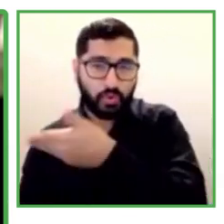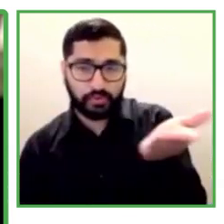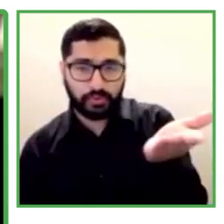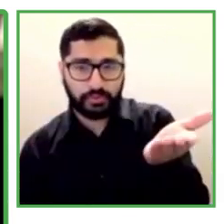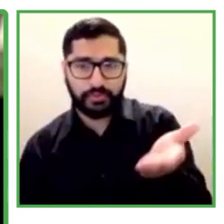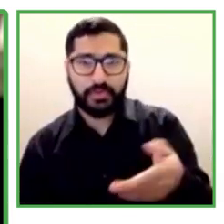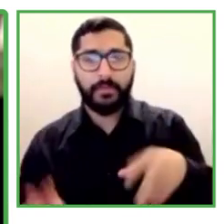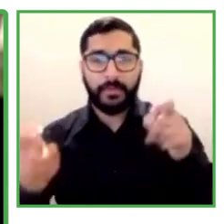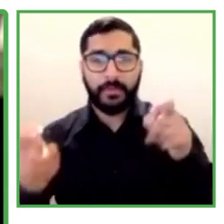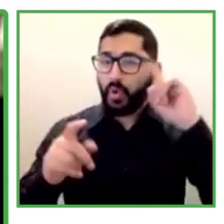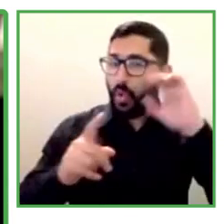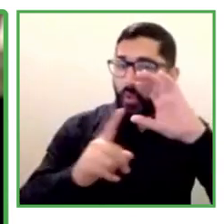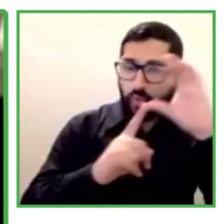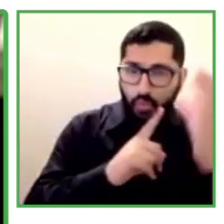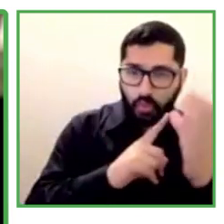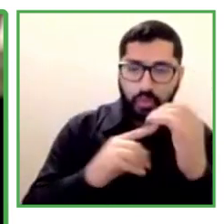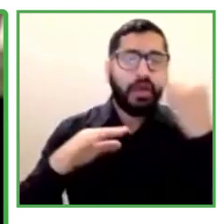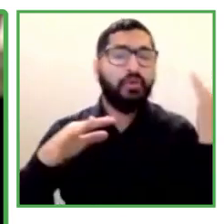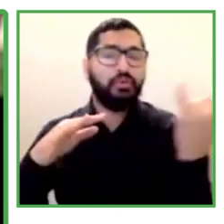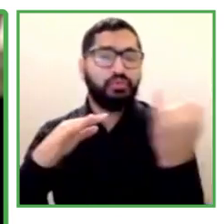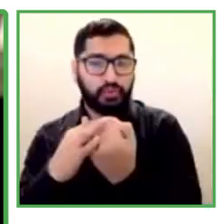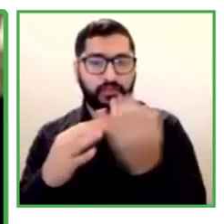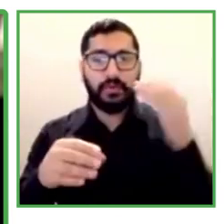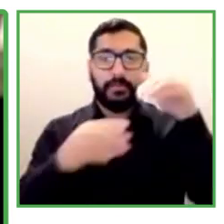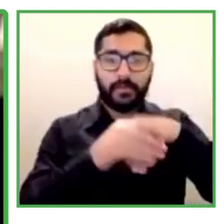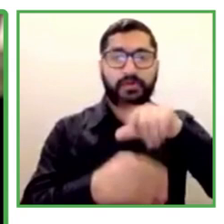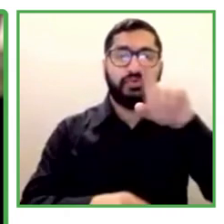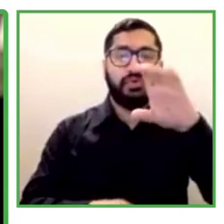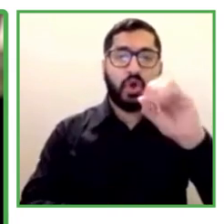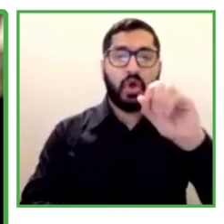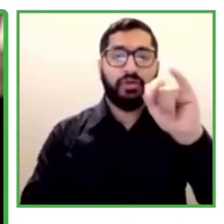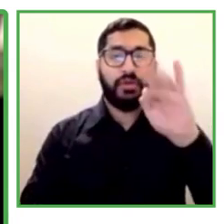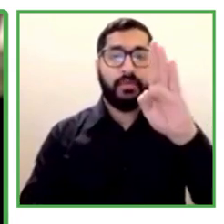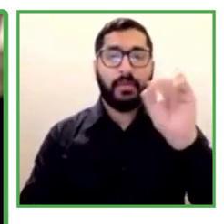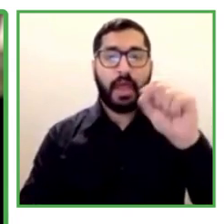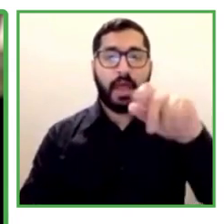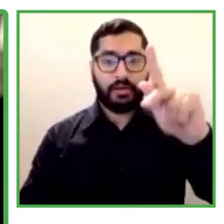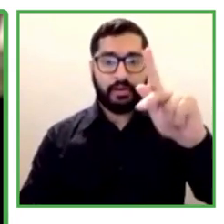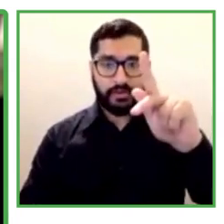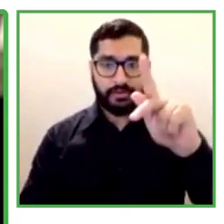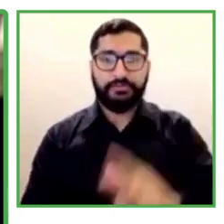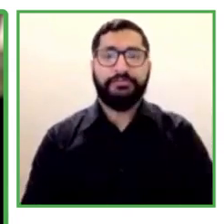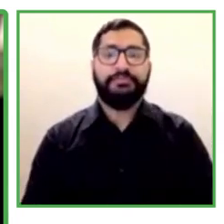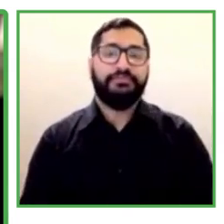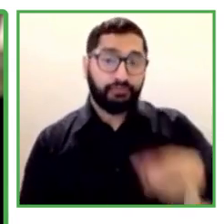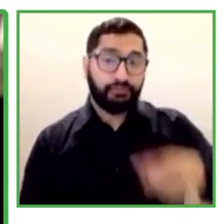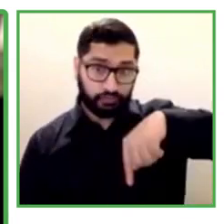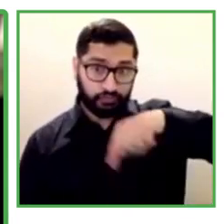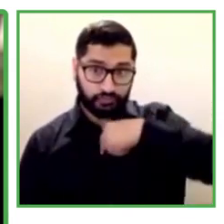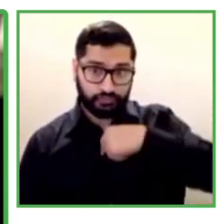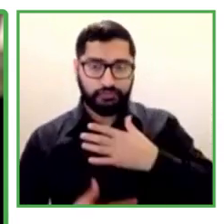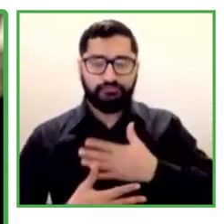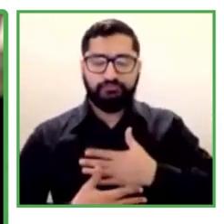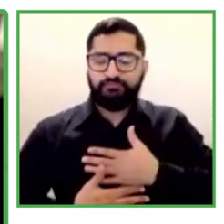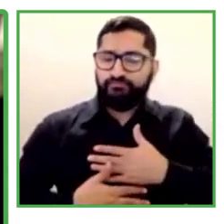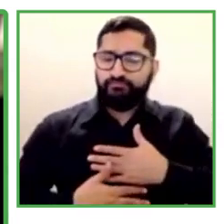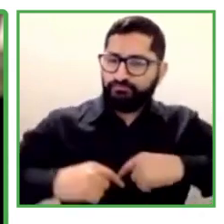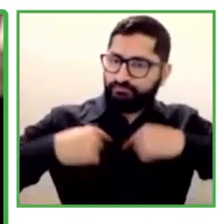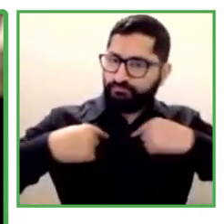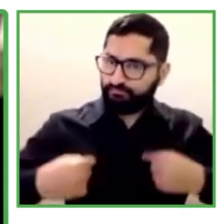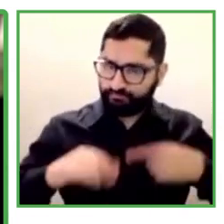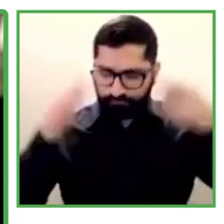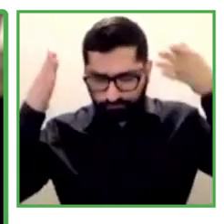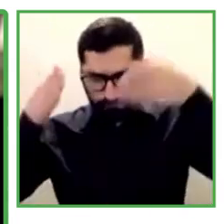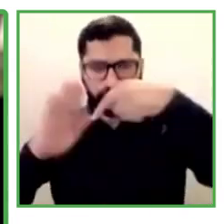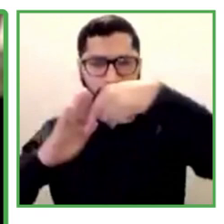Scotiabank, Chile, and how we profoundly feel like we could strengthen the